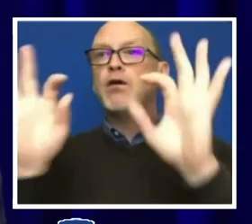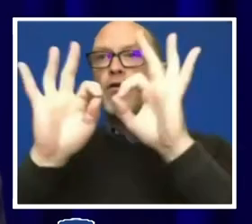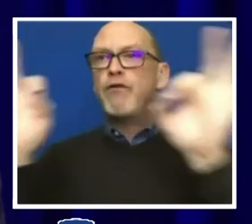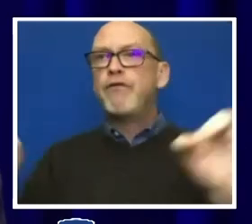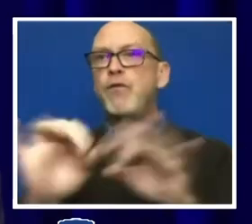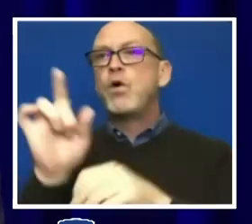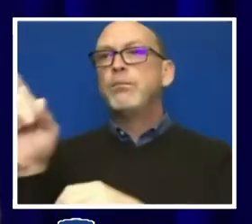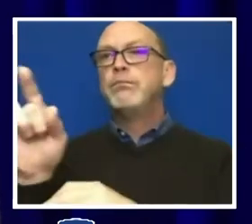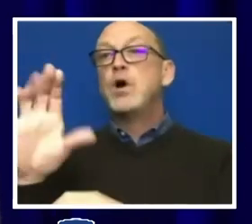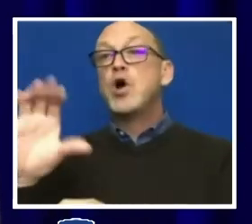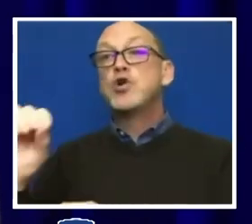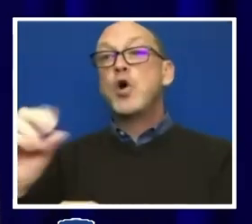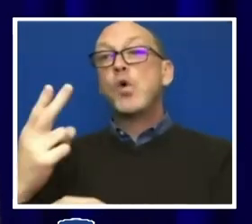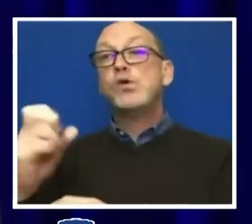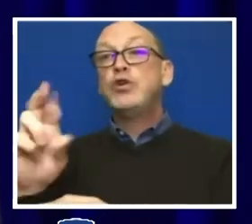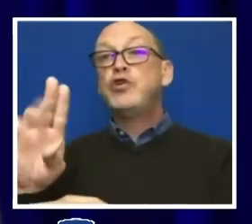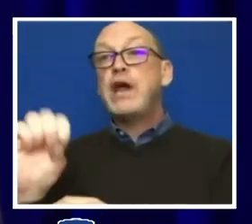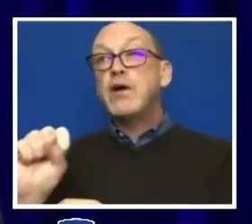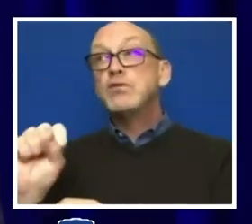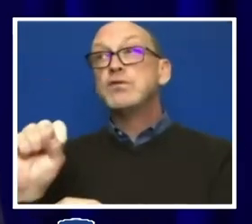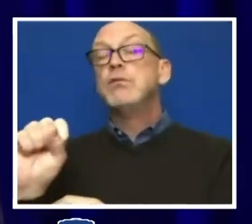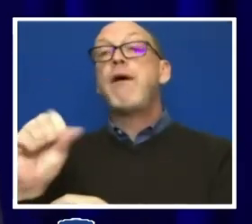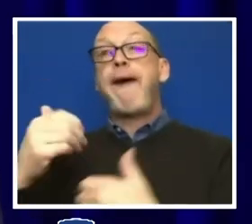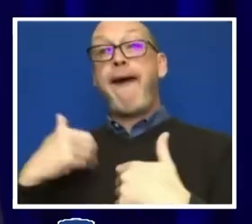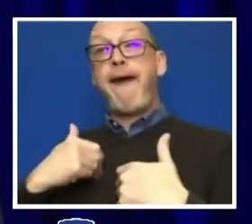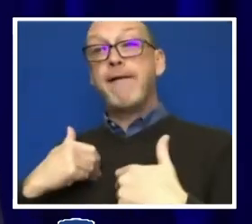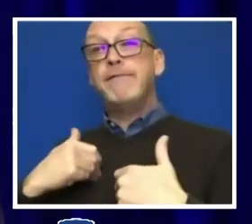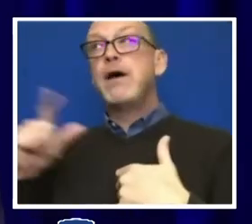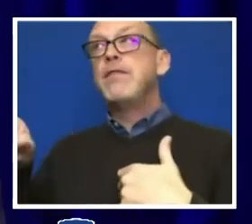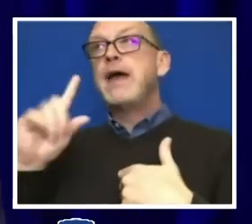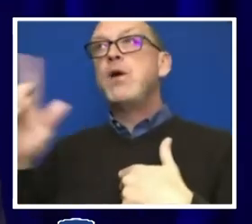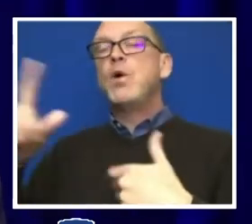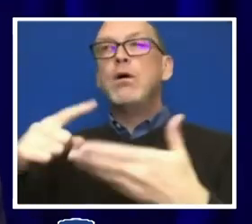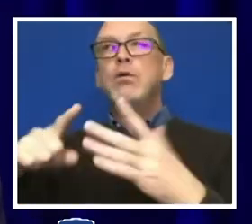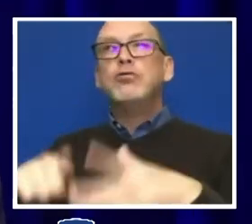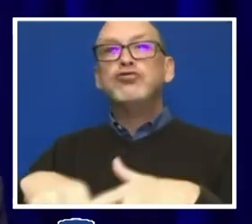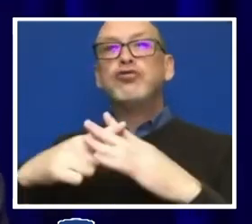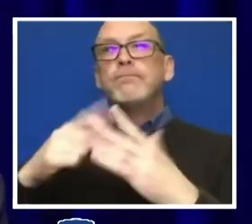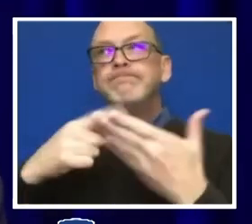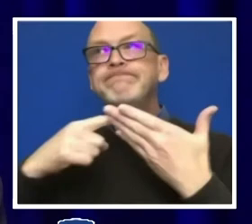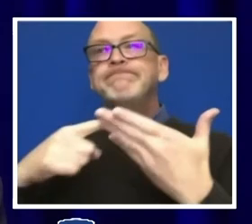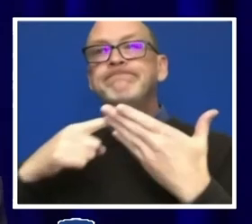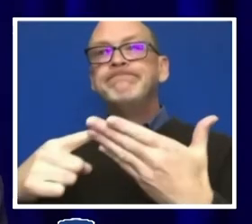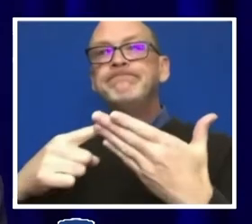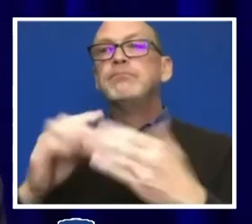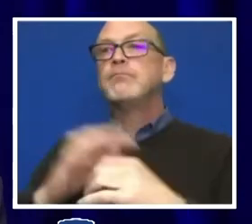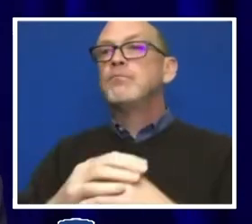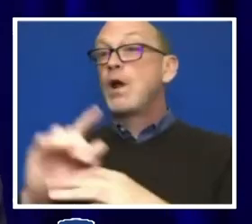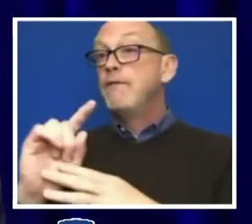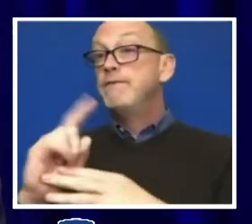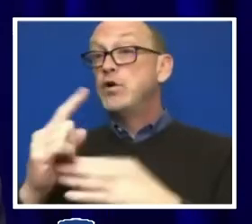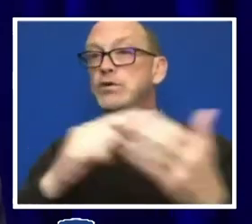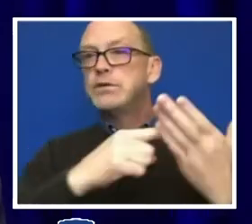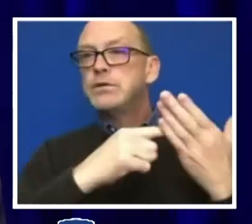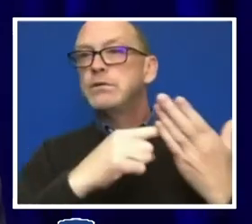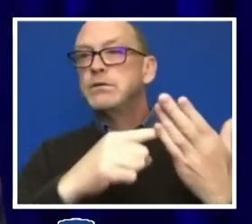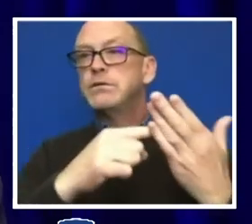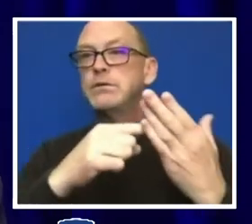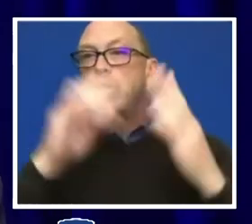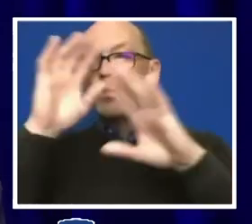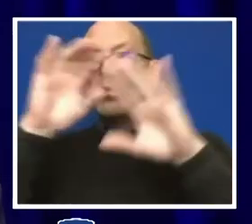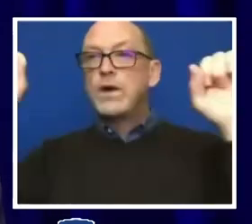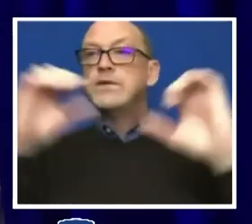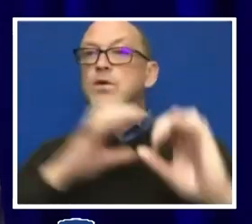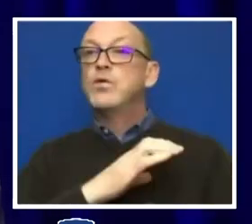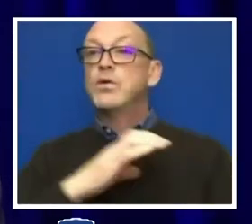received those submissions, and they will be used to shape today's discussions. First, we will discuss the work of the Presidential Commission, charged